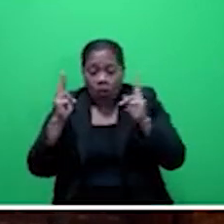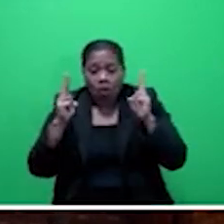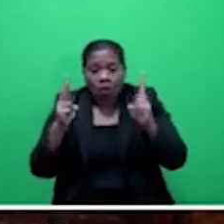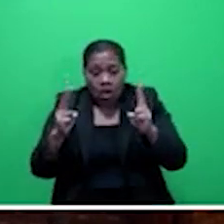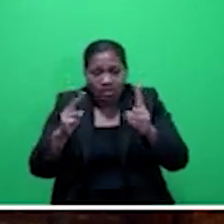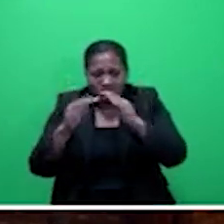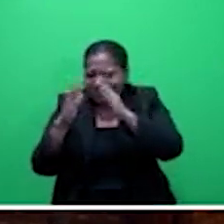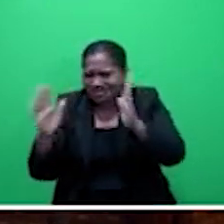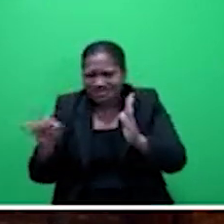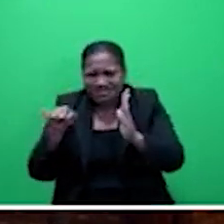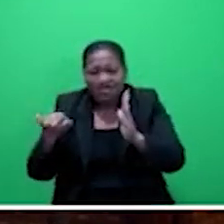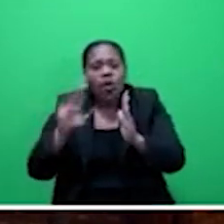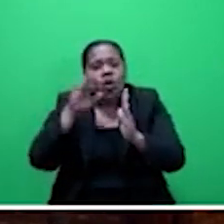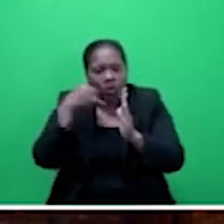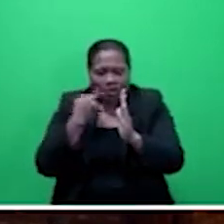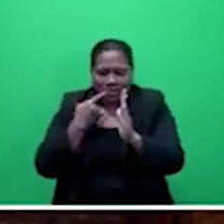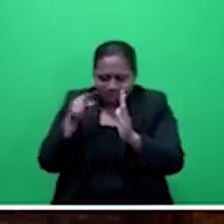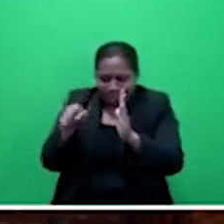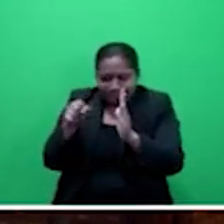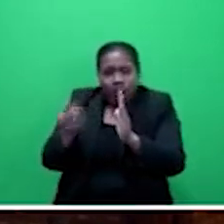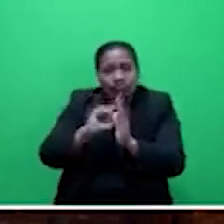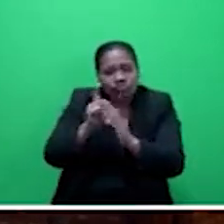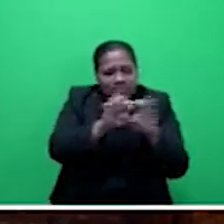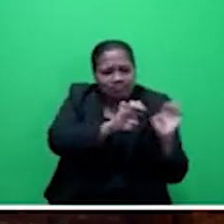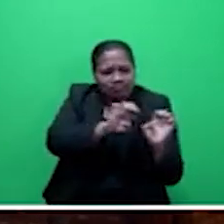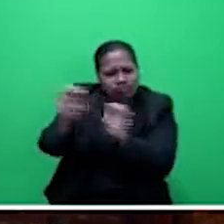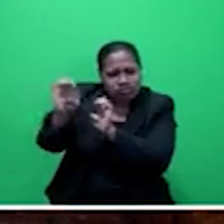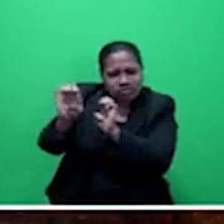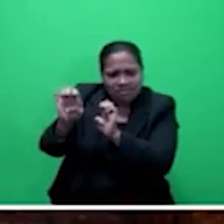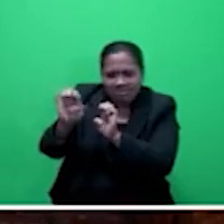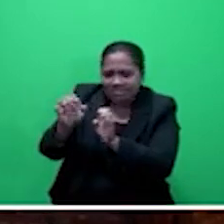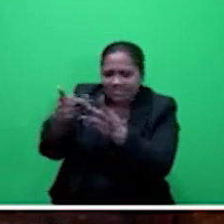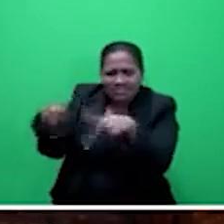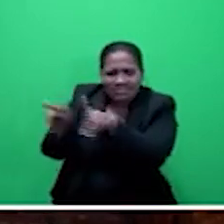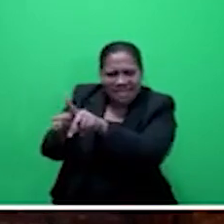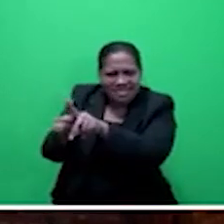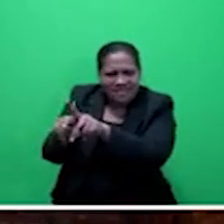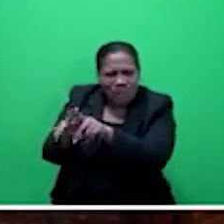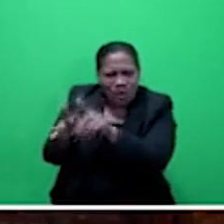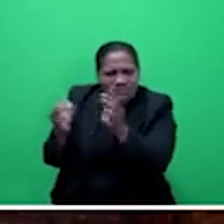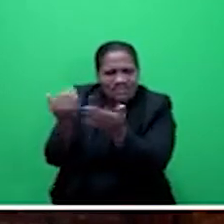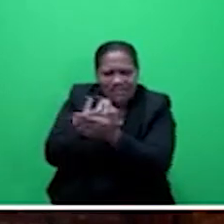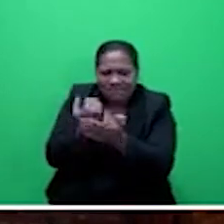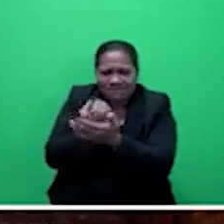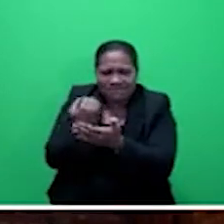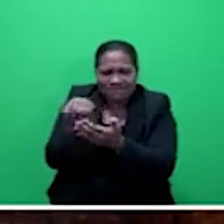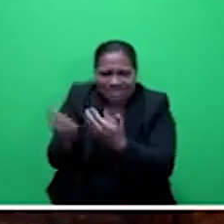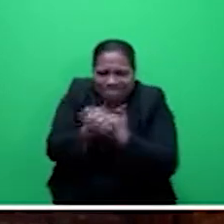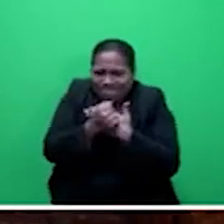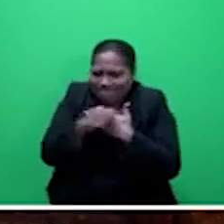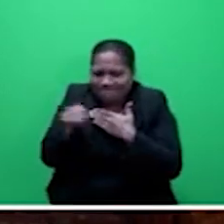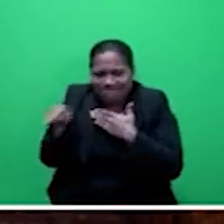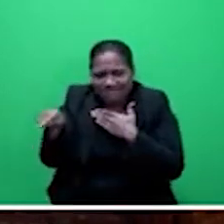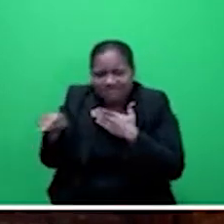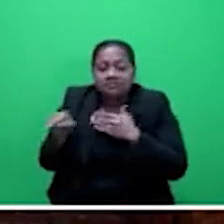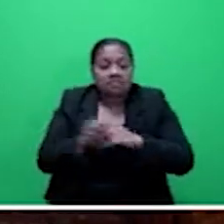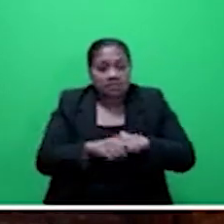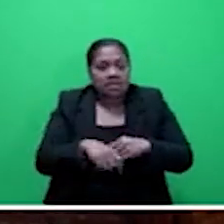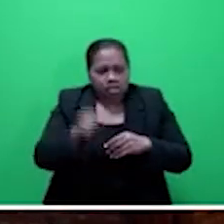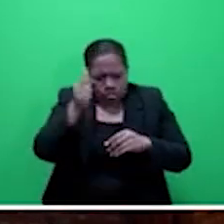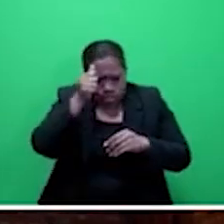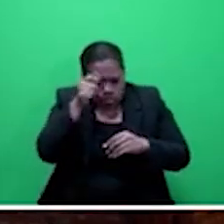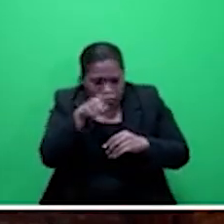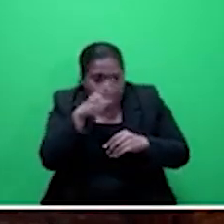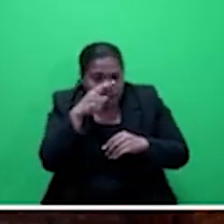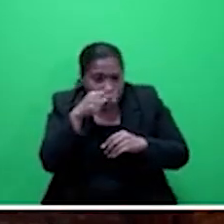as evacuation centres, but this is why government decided to review this, because when people like the